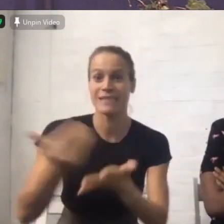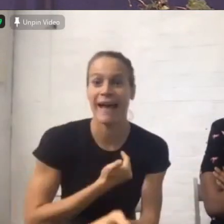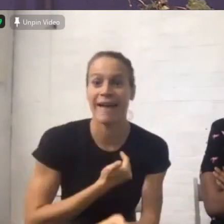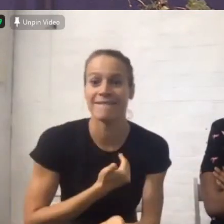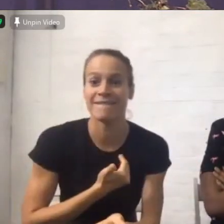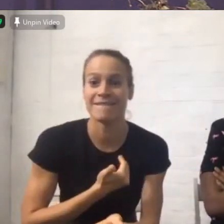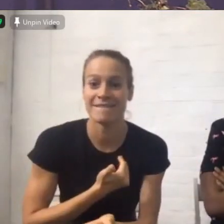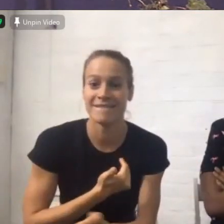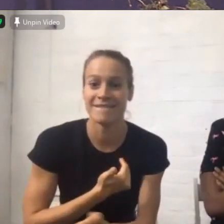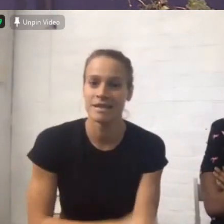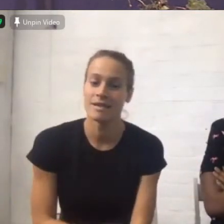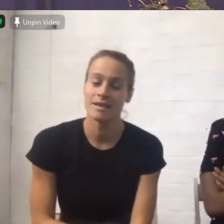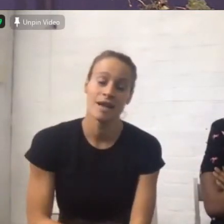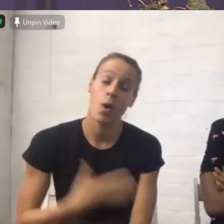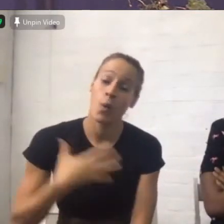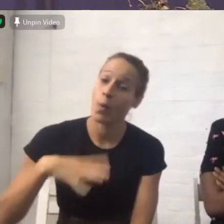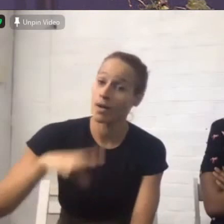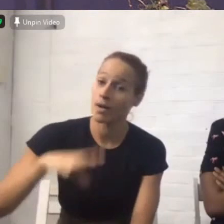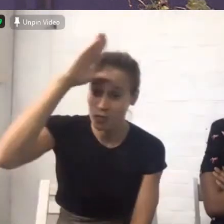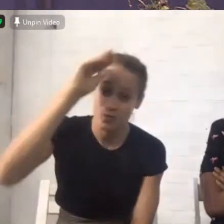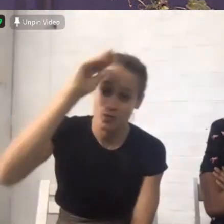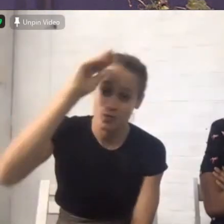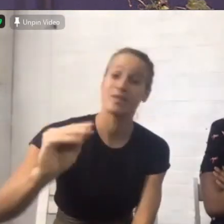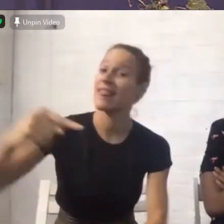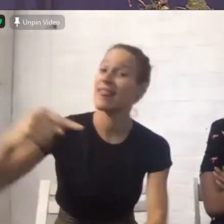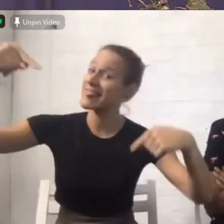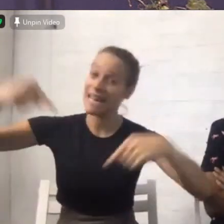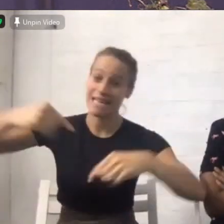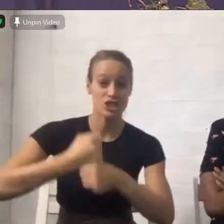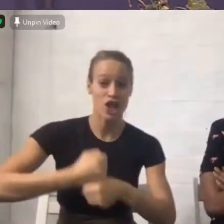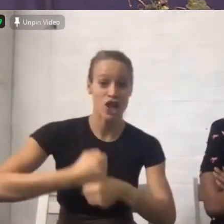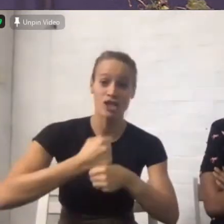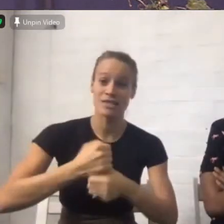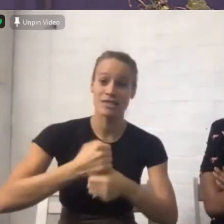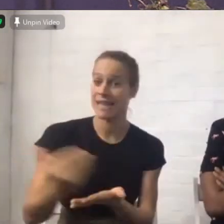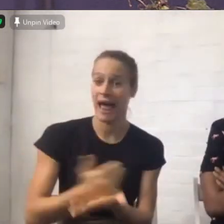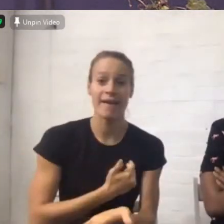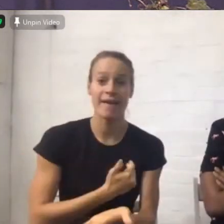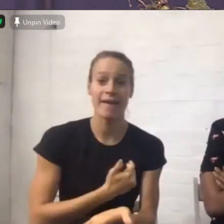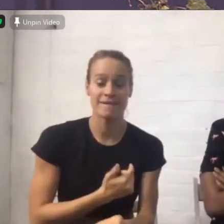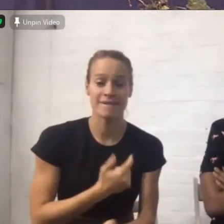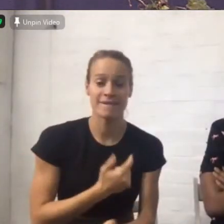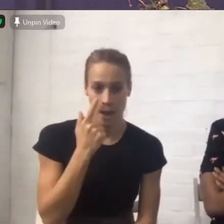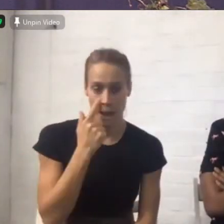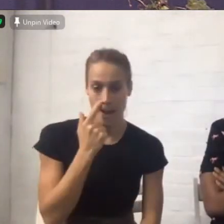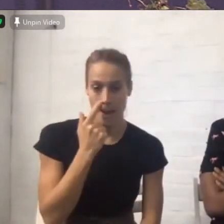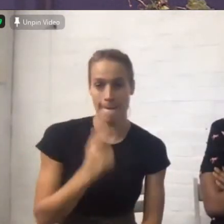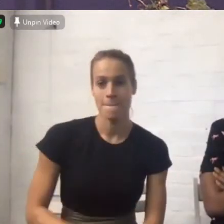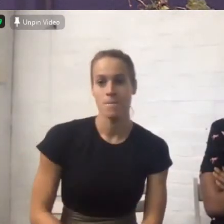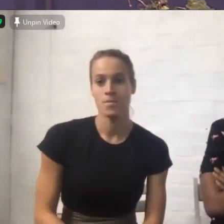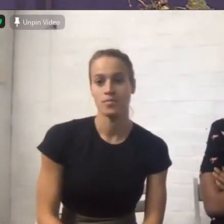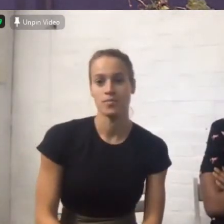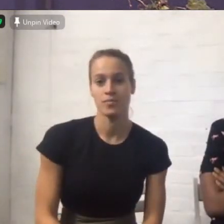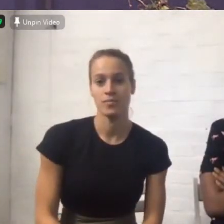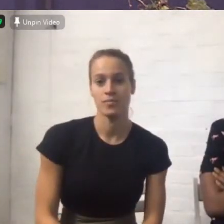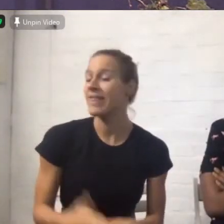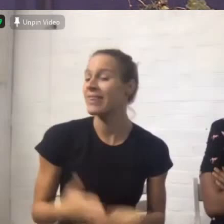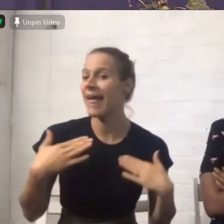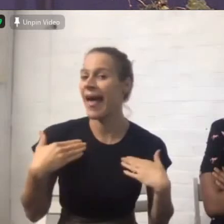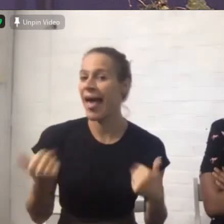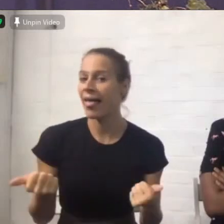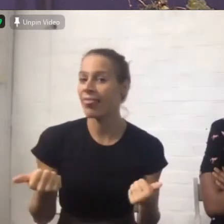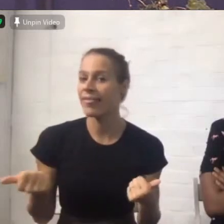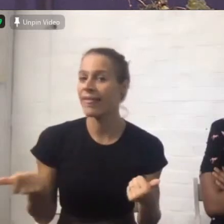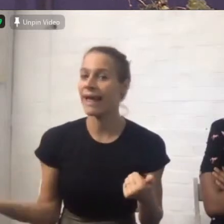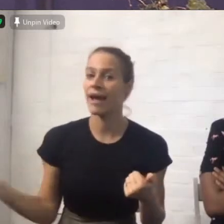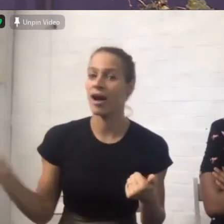I want to say it again the healthy are not going to come here to get sick the sick are going to come